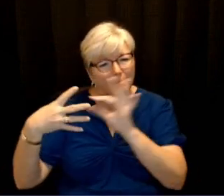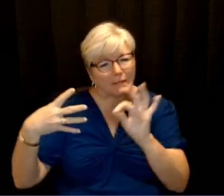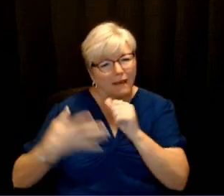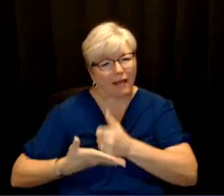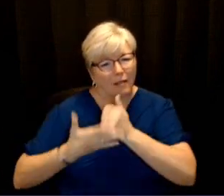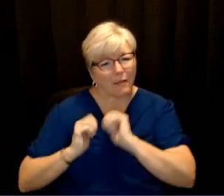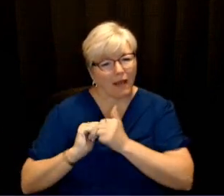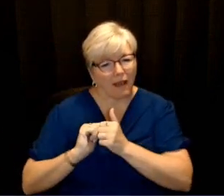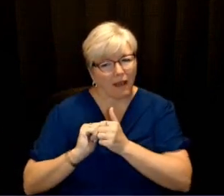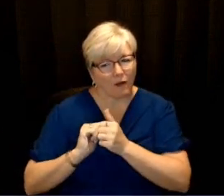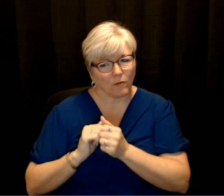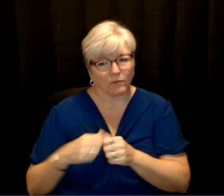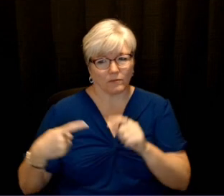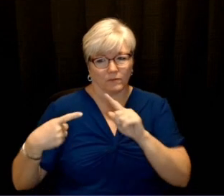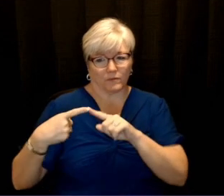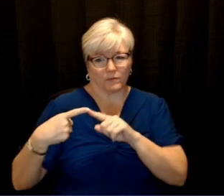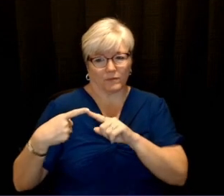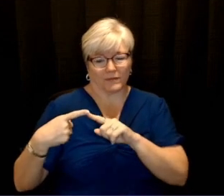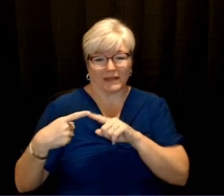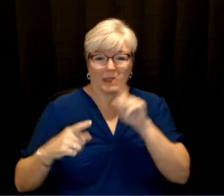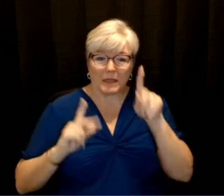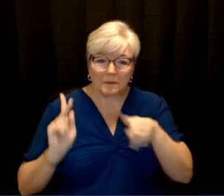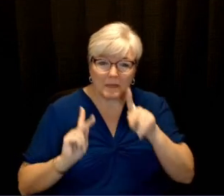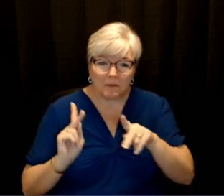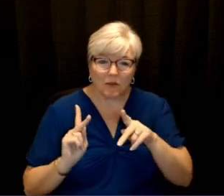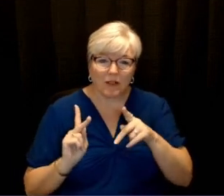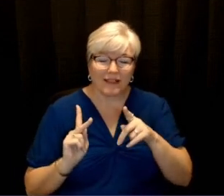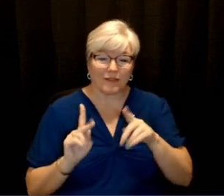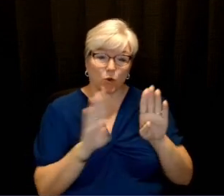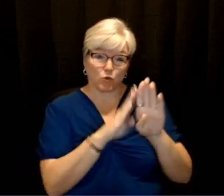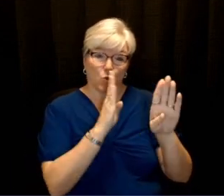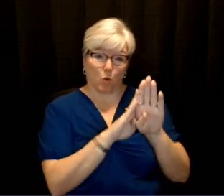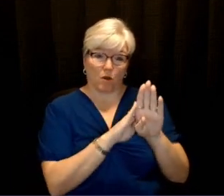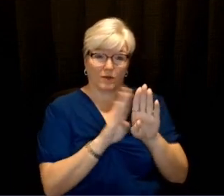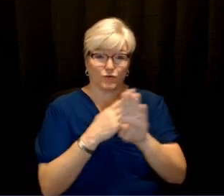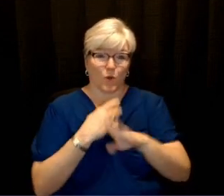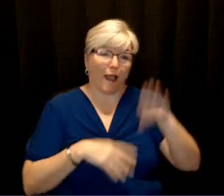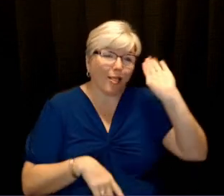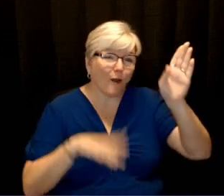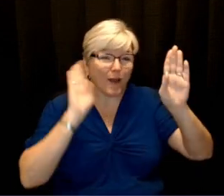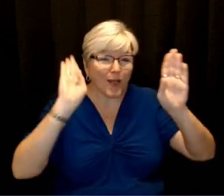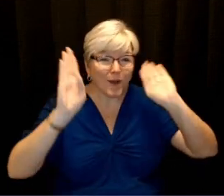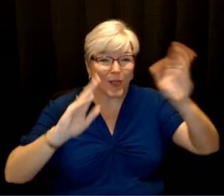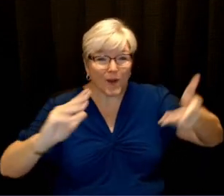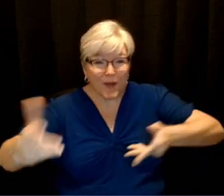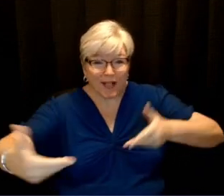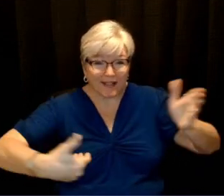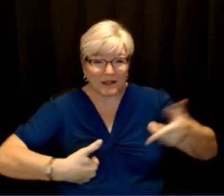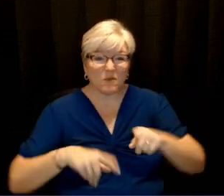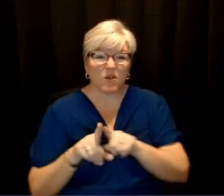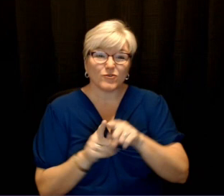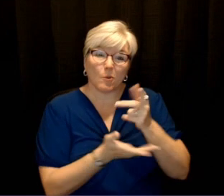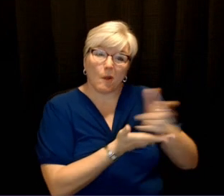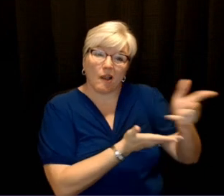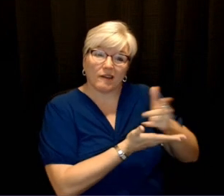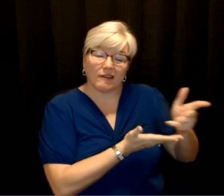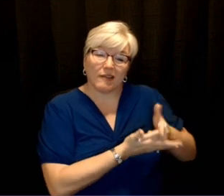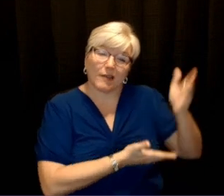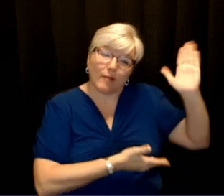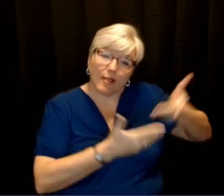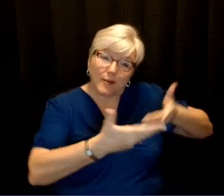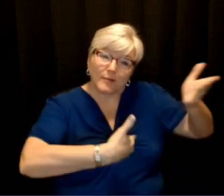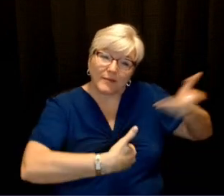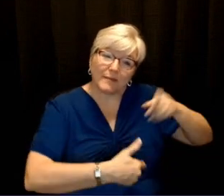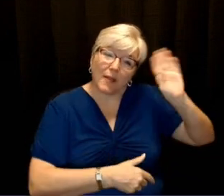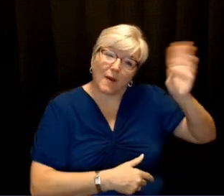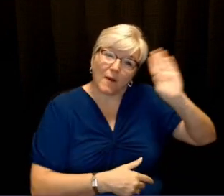opportunities? We need help with individuals serving as greeters at our doors and also in the parking lot.